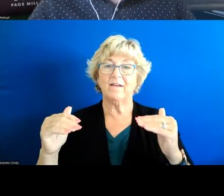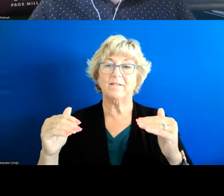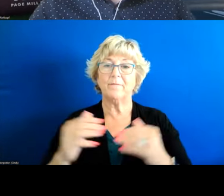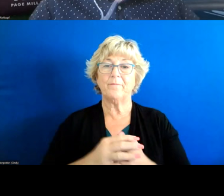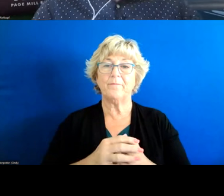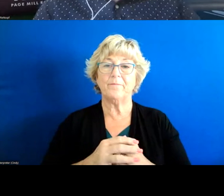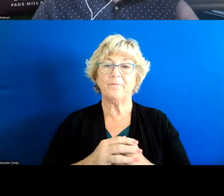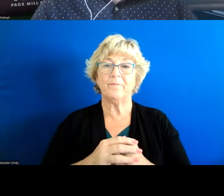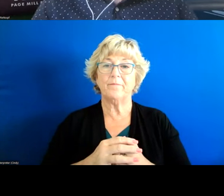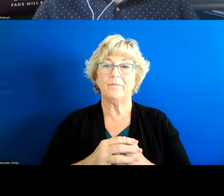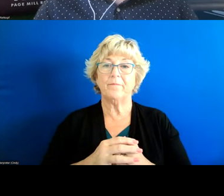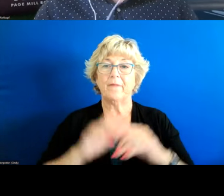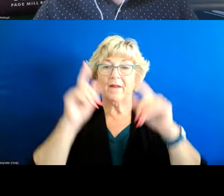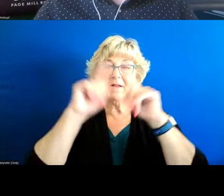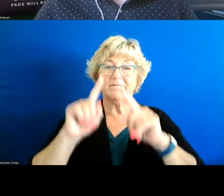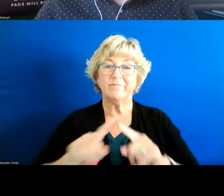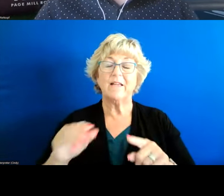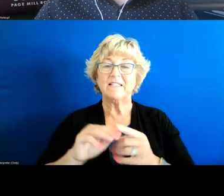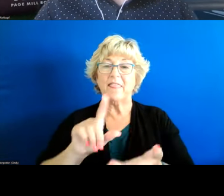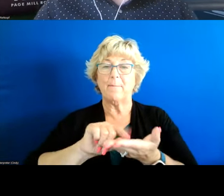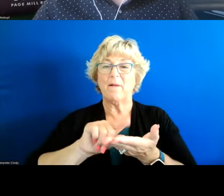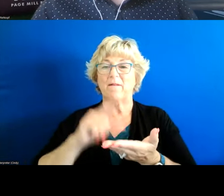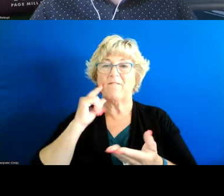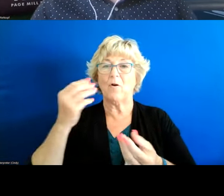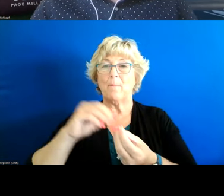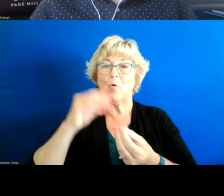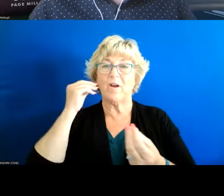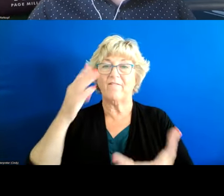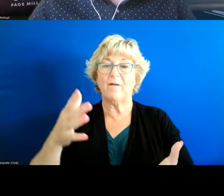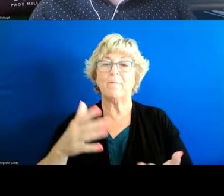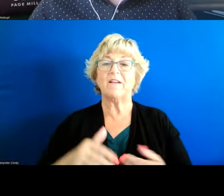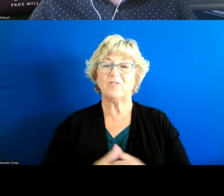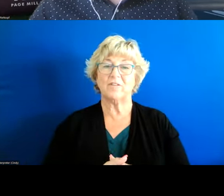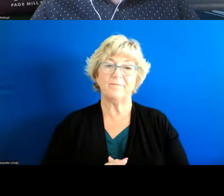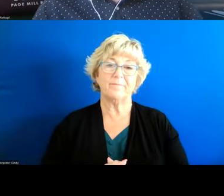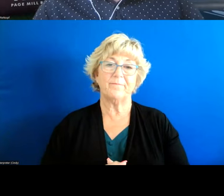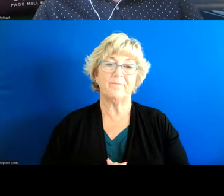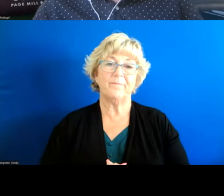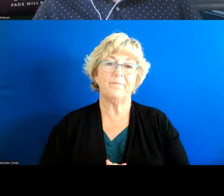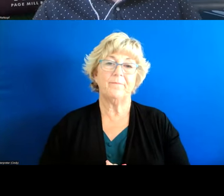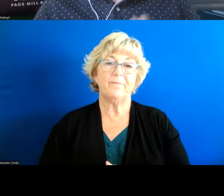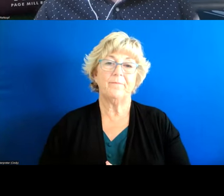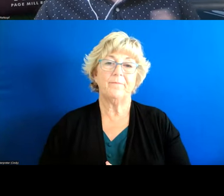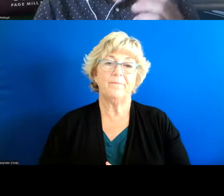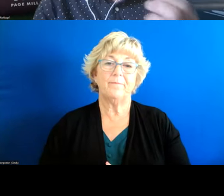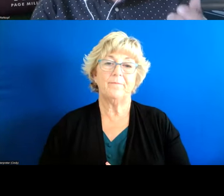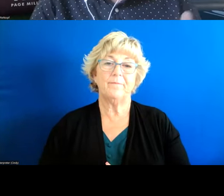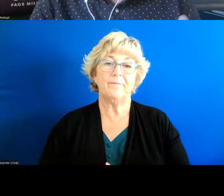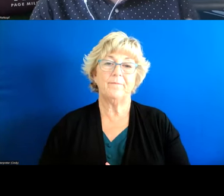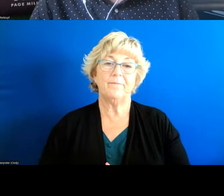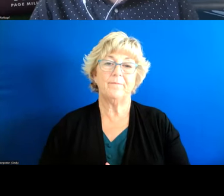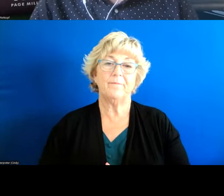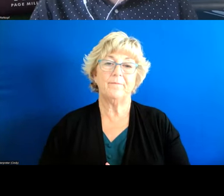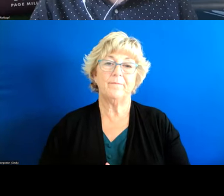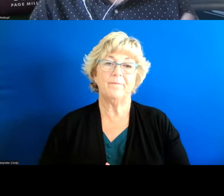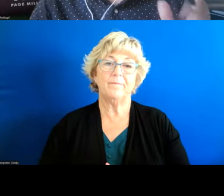again all this stuff is in the publication for more details all right next slide uh so quickly um